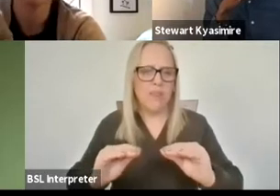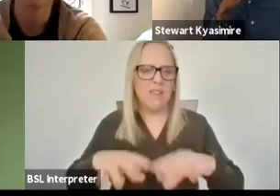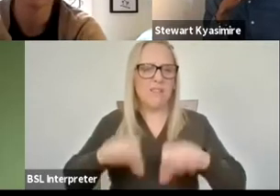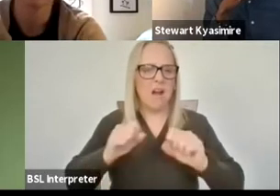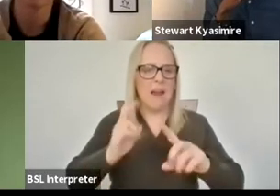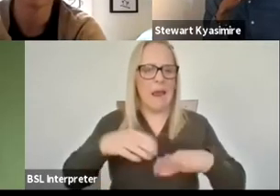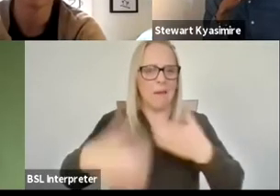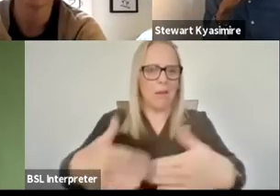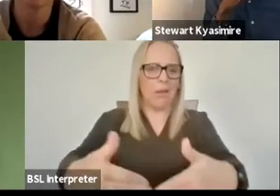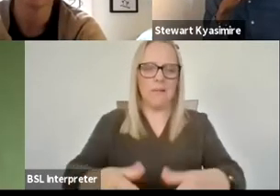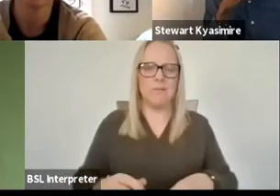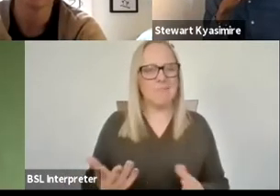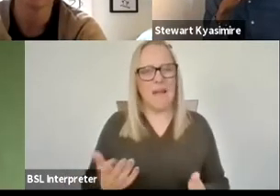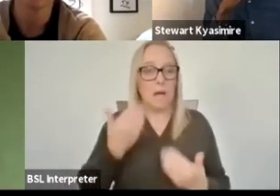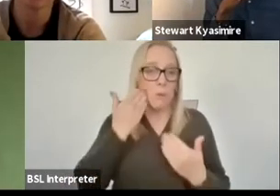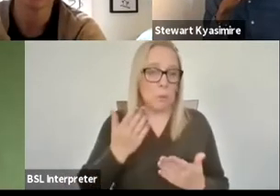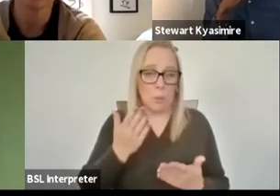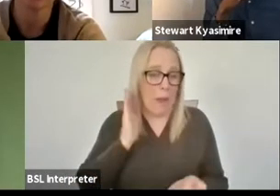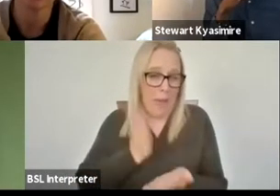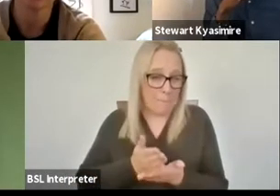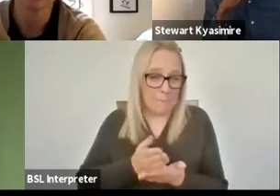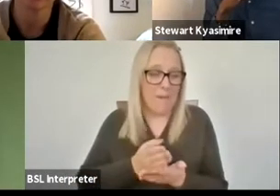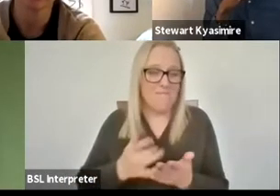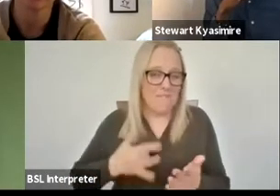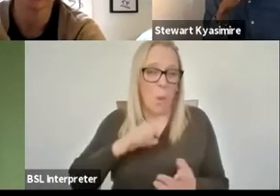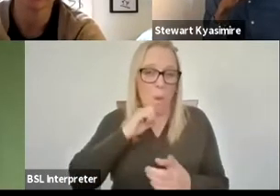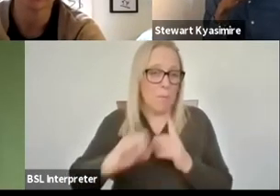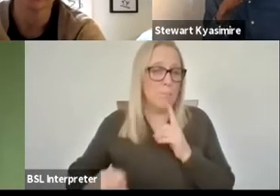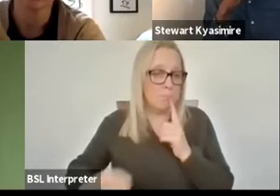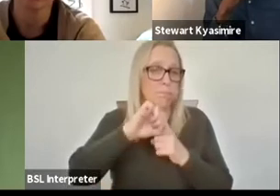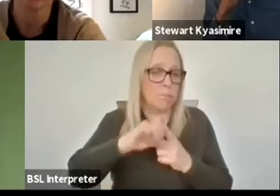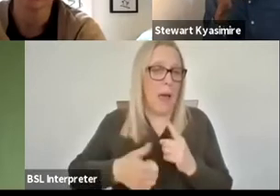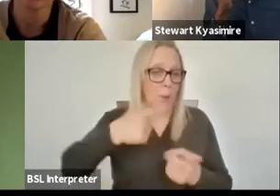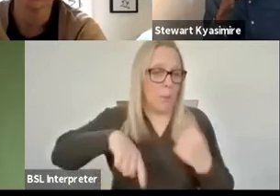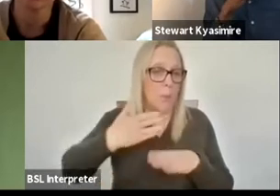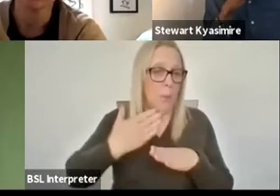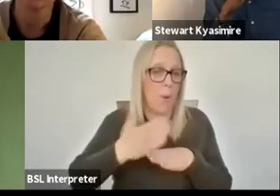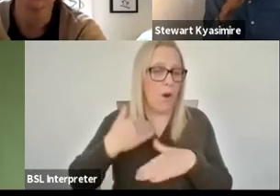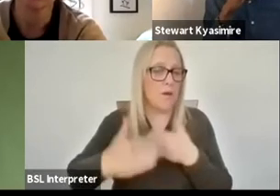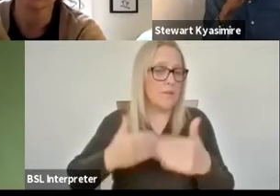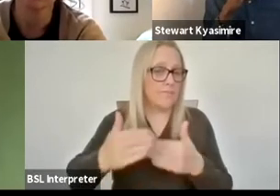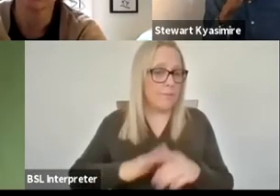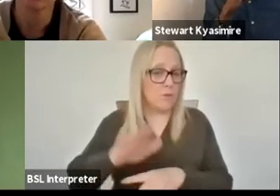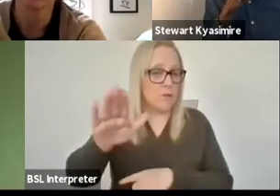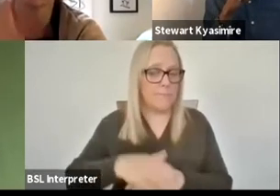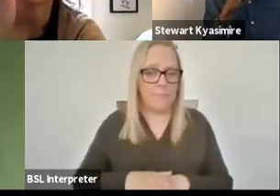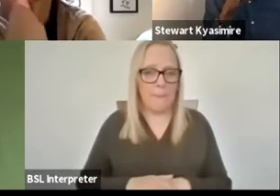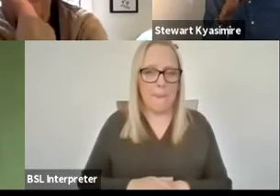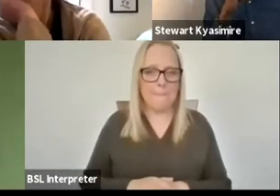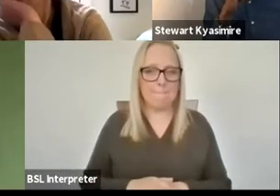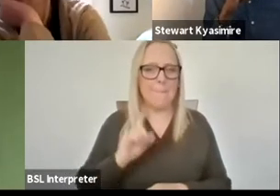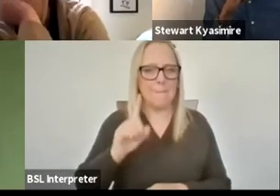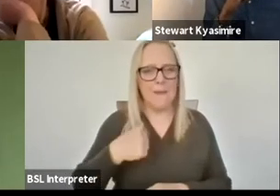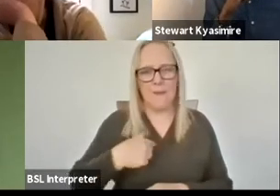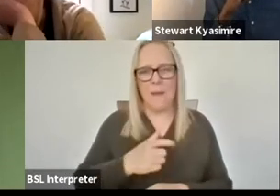you know i deeply believe this can have a huge impact on the way we work but i wonder whether you know that there's something i suppose i'm a little bit kind of nervous about